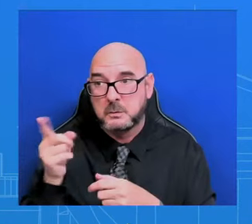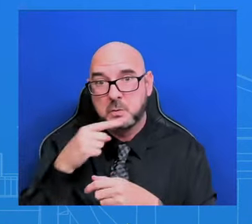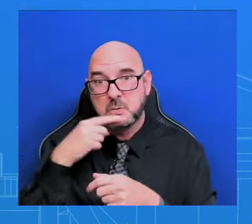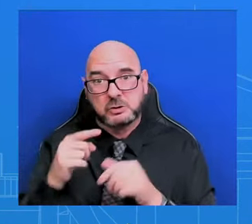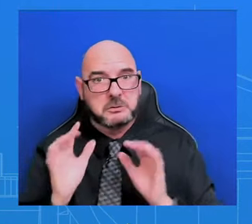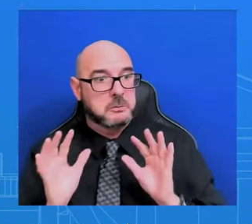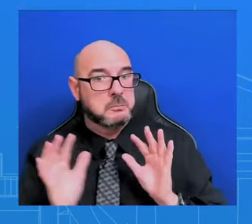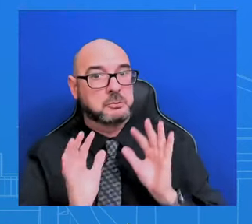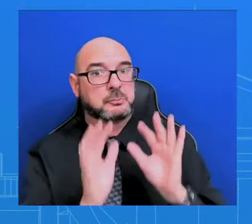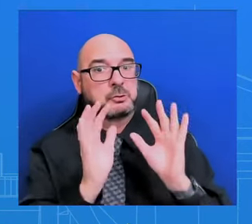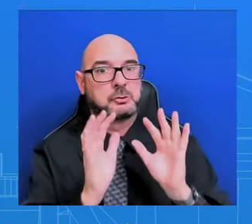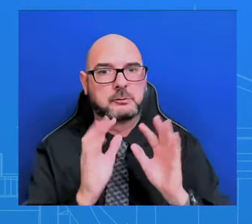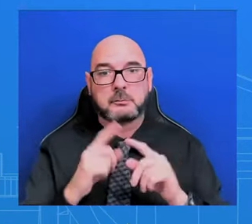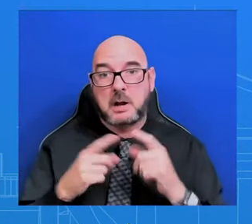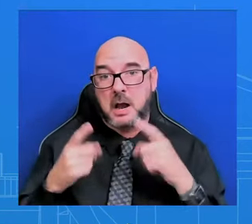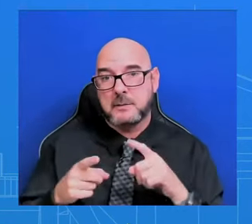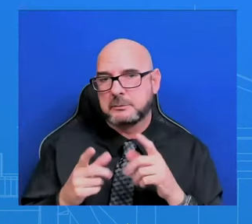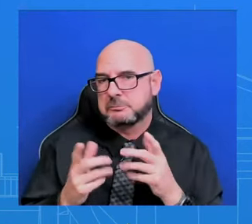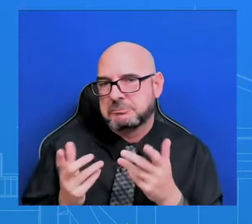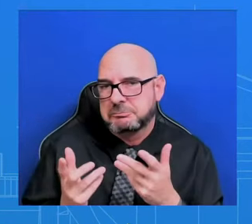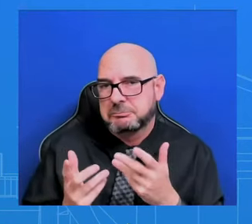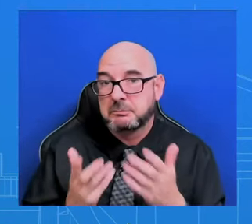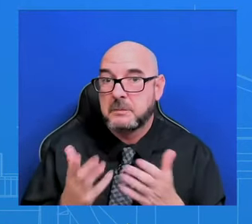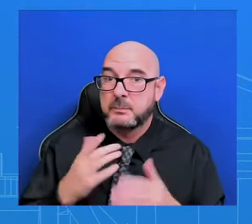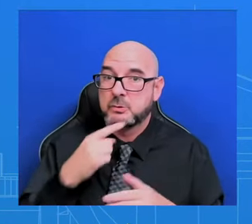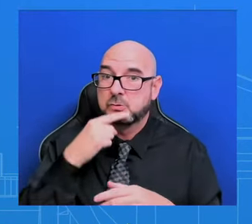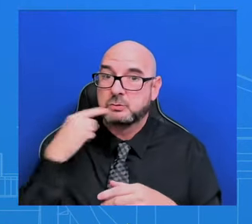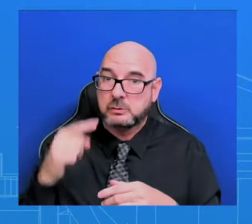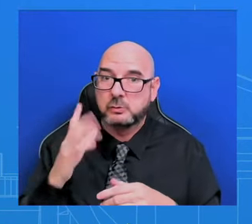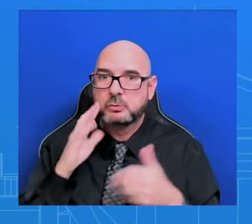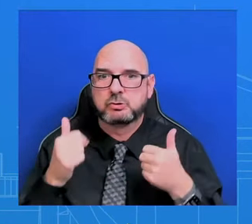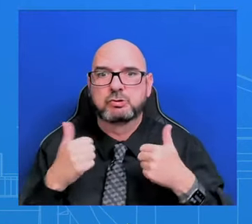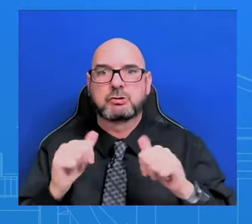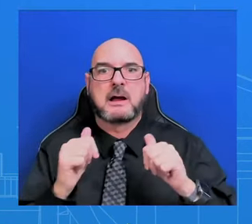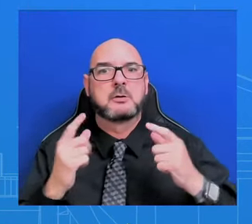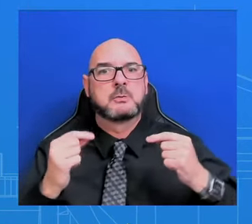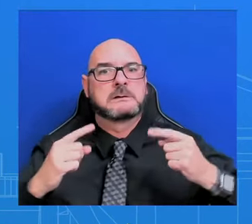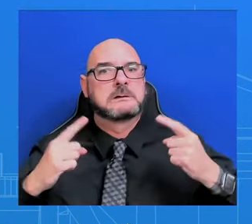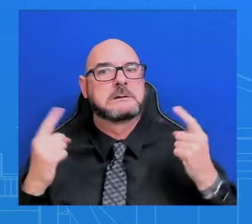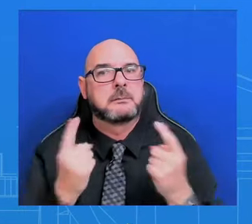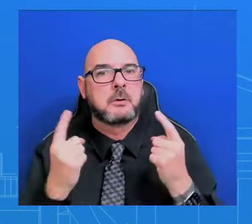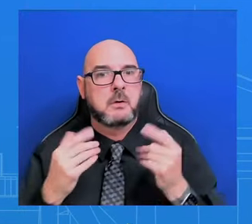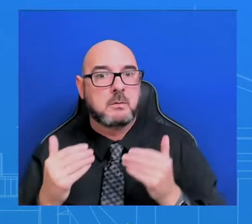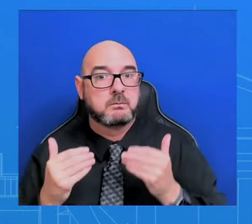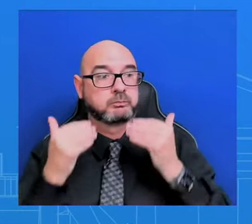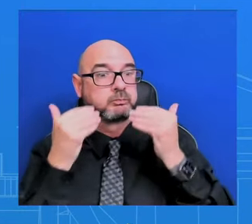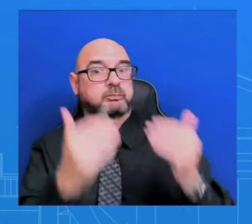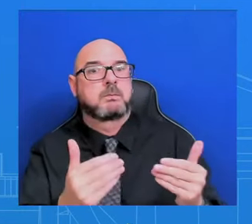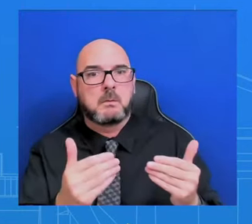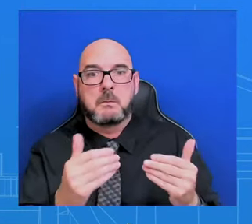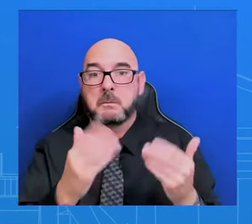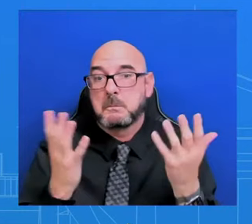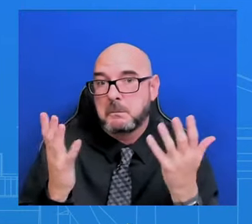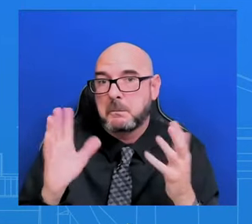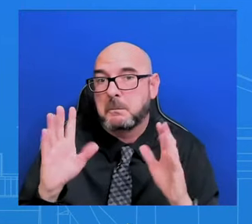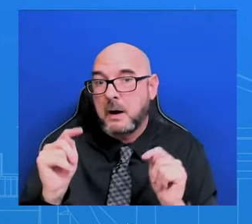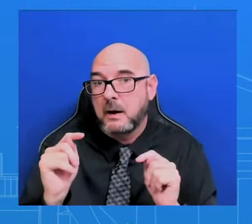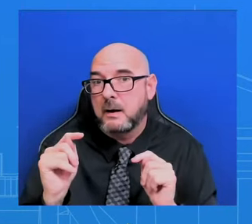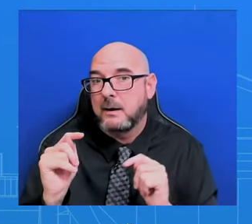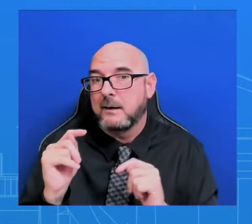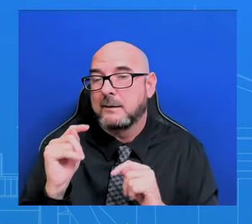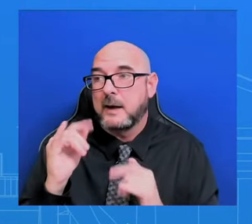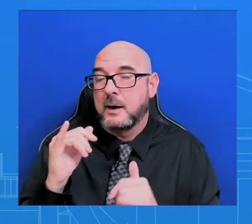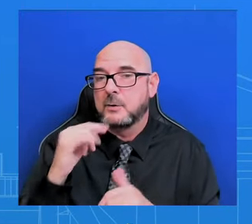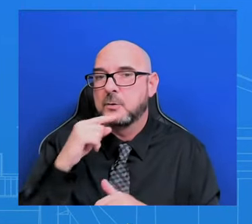try to pursue that when the ground gets a little harder. But what they are doing are trying to overwhelm Ukrainian air defense systems.